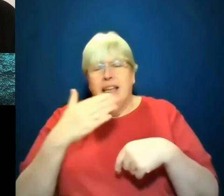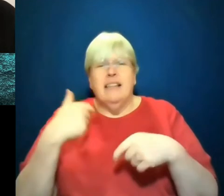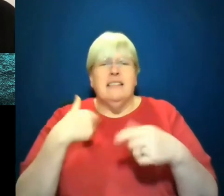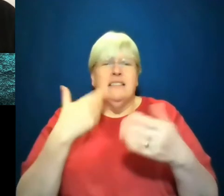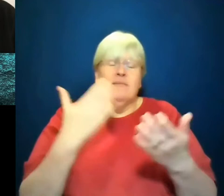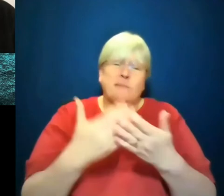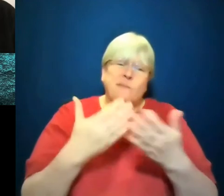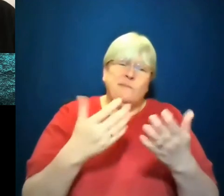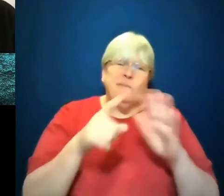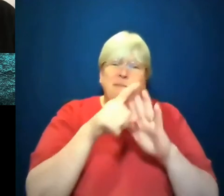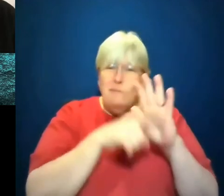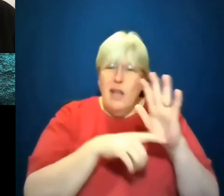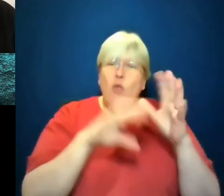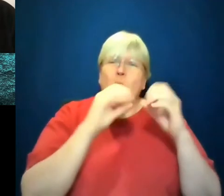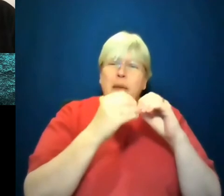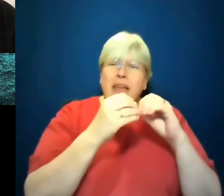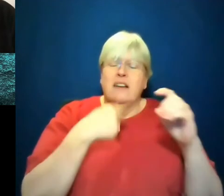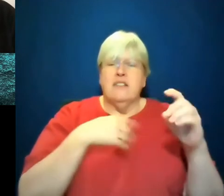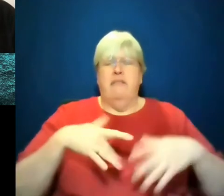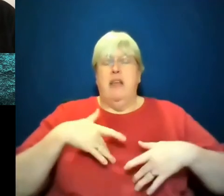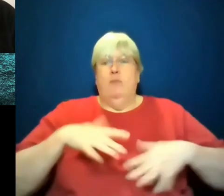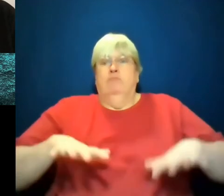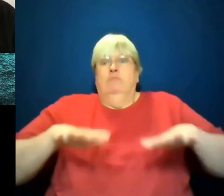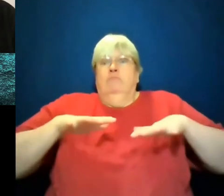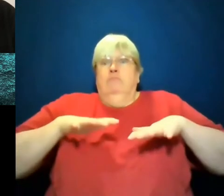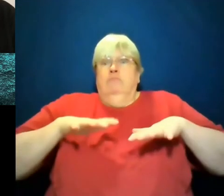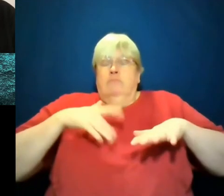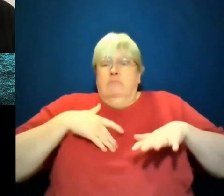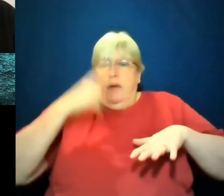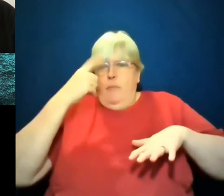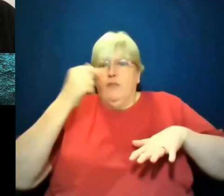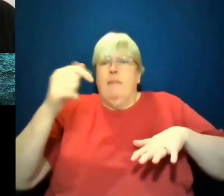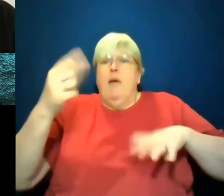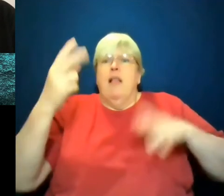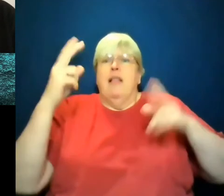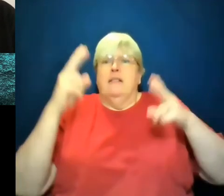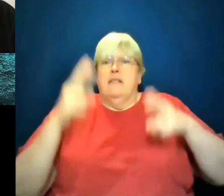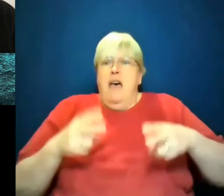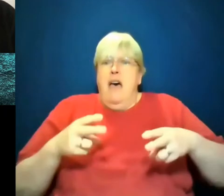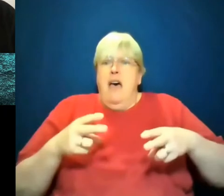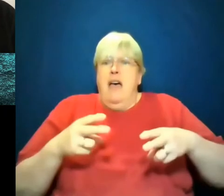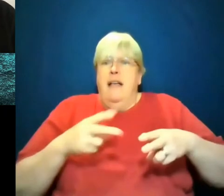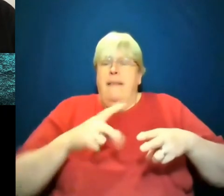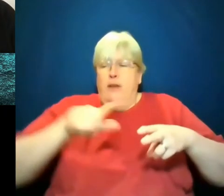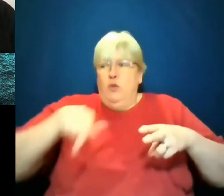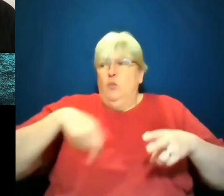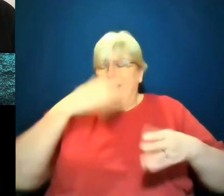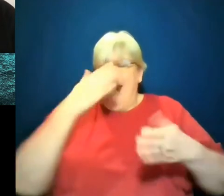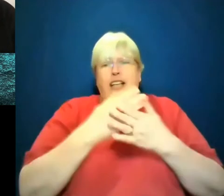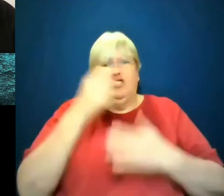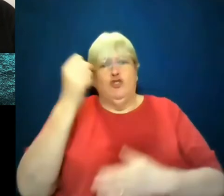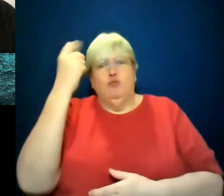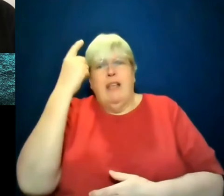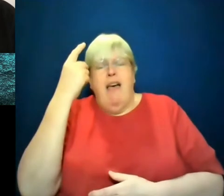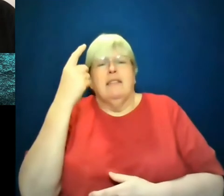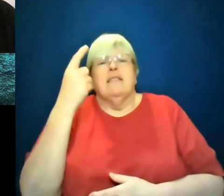more face to face with their own potential death than we actually realize. Alexandria Ocasio-Rortez has alluded to